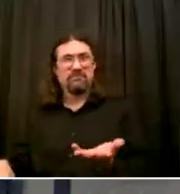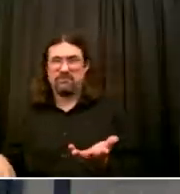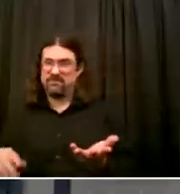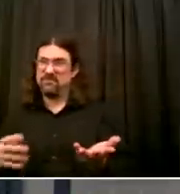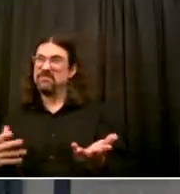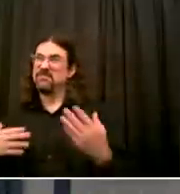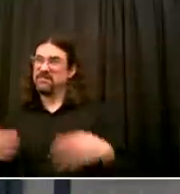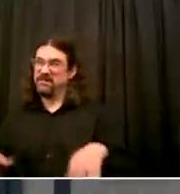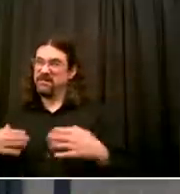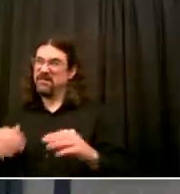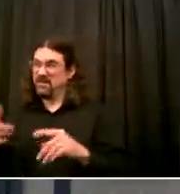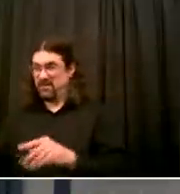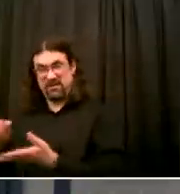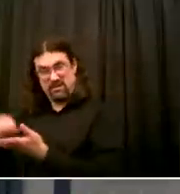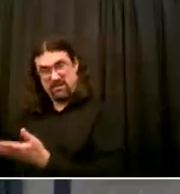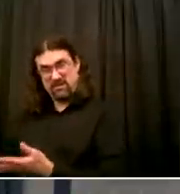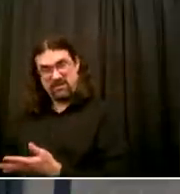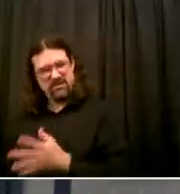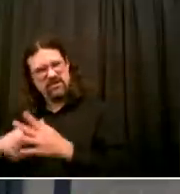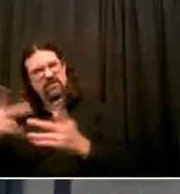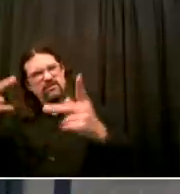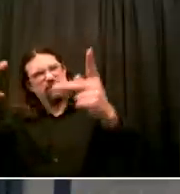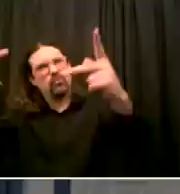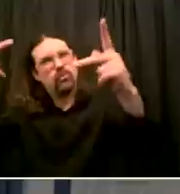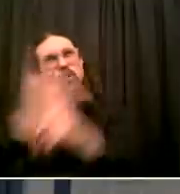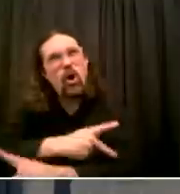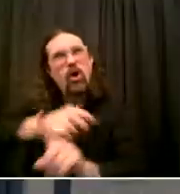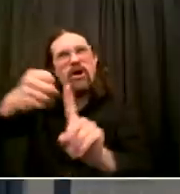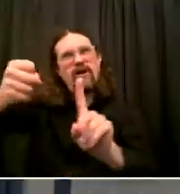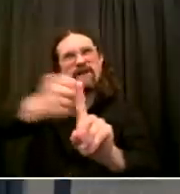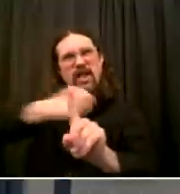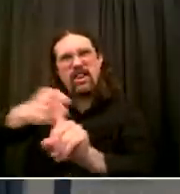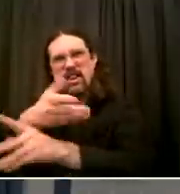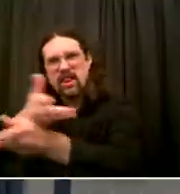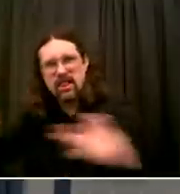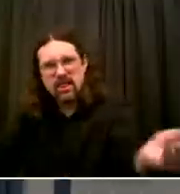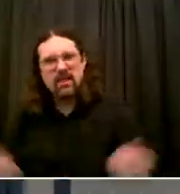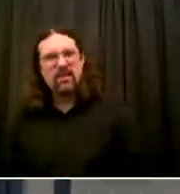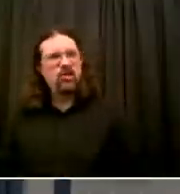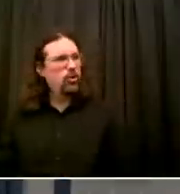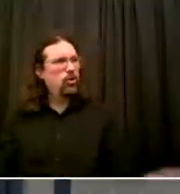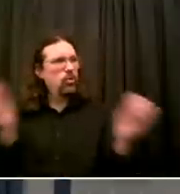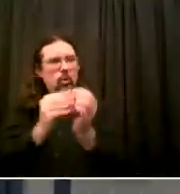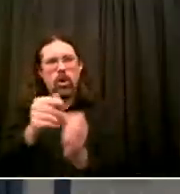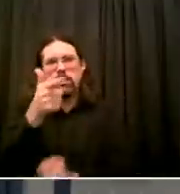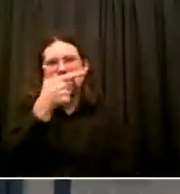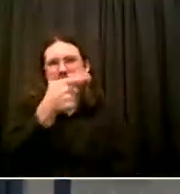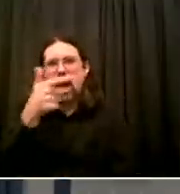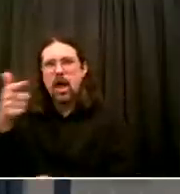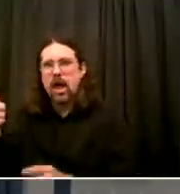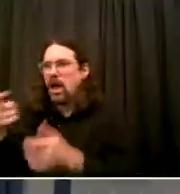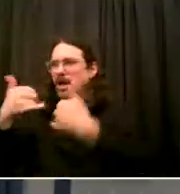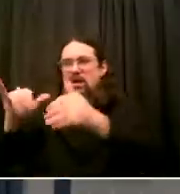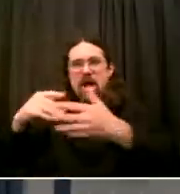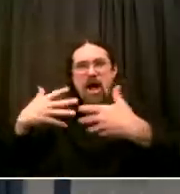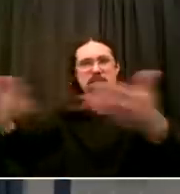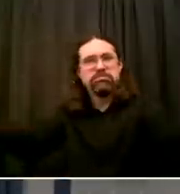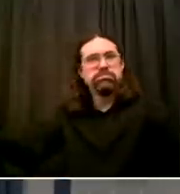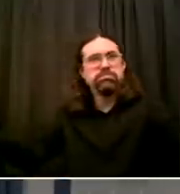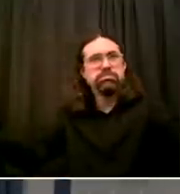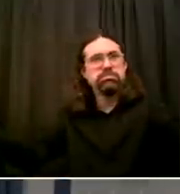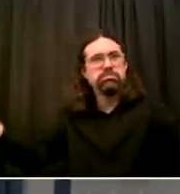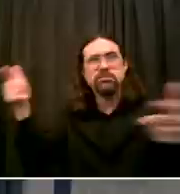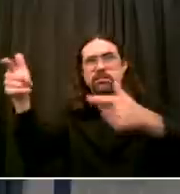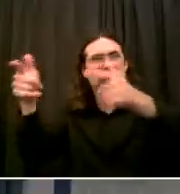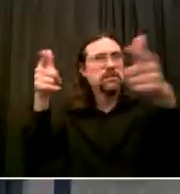guns off the street wouldn't be taken A lot more of the proactive stuff wouldn't happen So I know that you've mentioned some measures that are going to be taken in its place But can